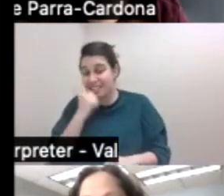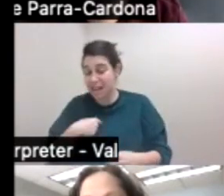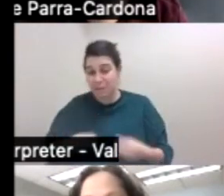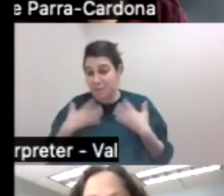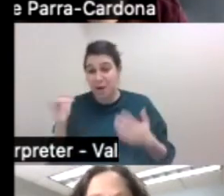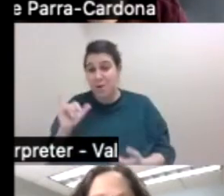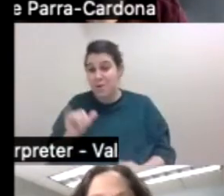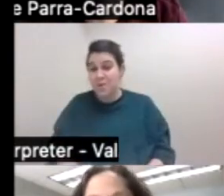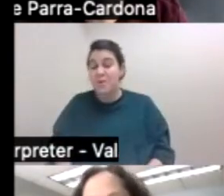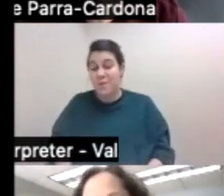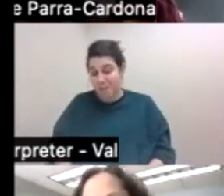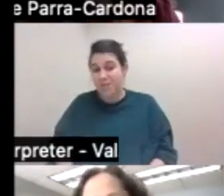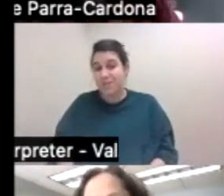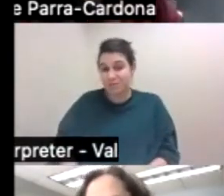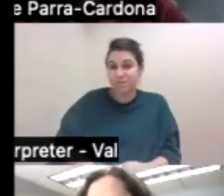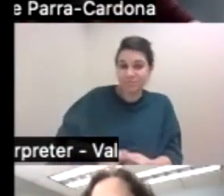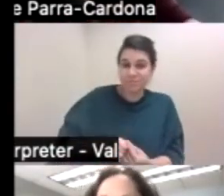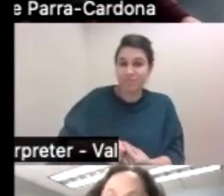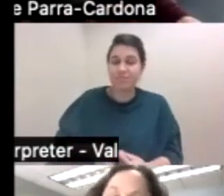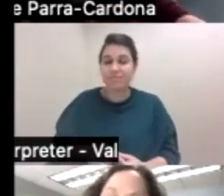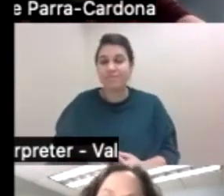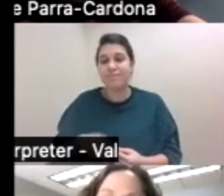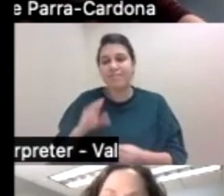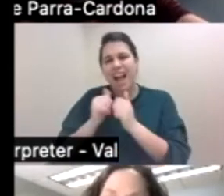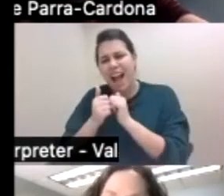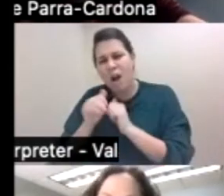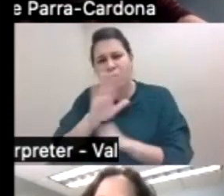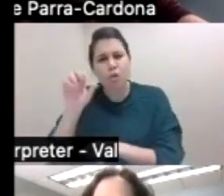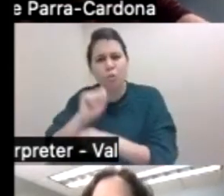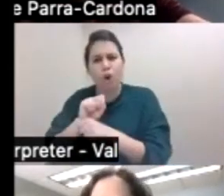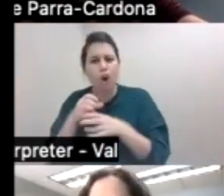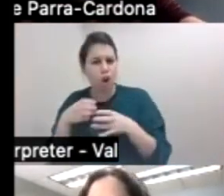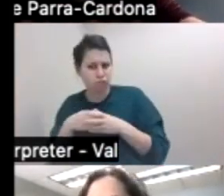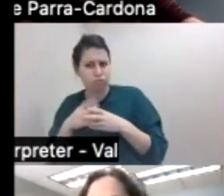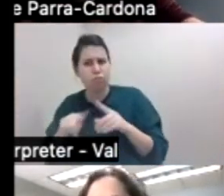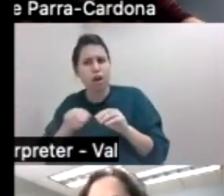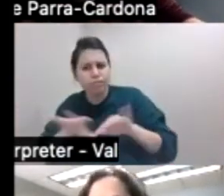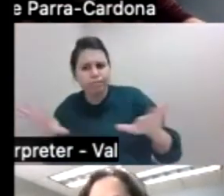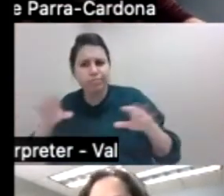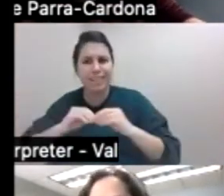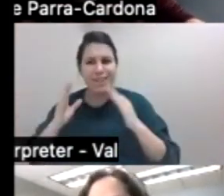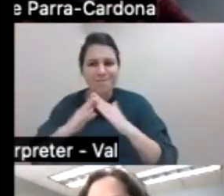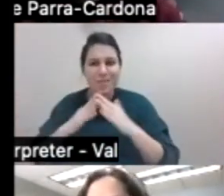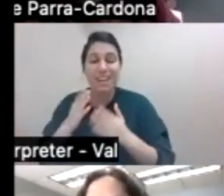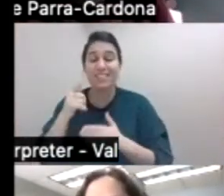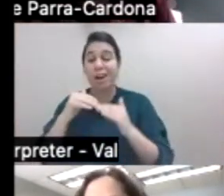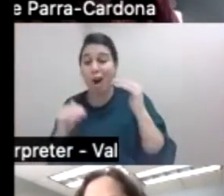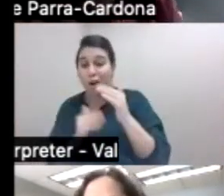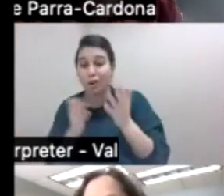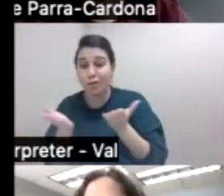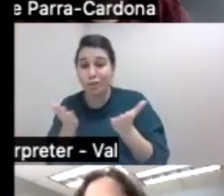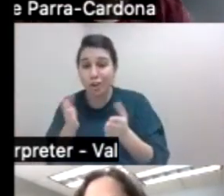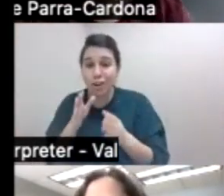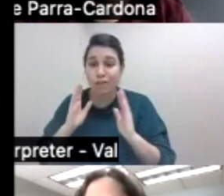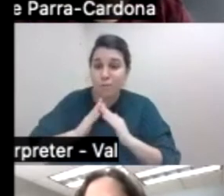also to think about ways in which that work can be expanded in communities underserved communities communities of color that